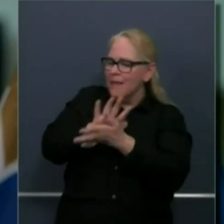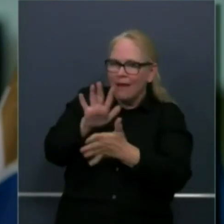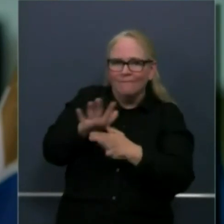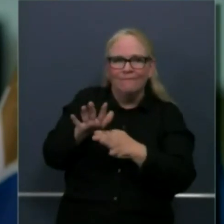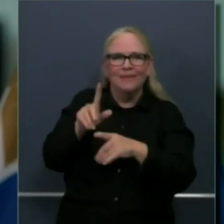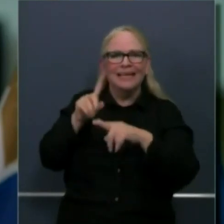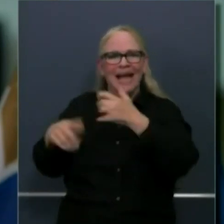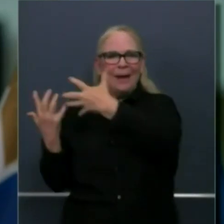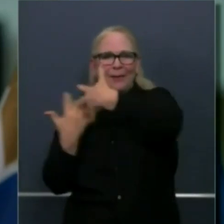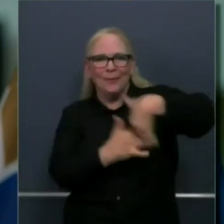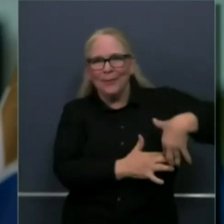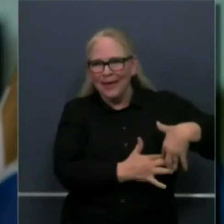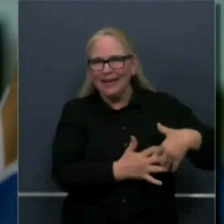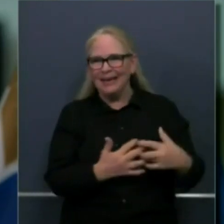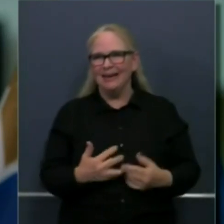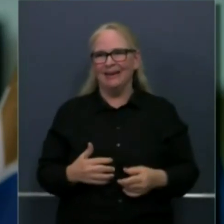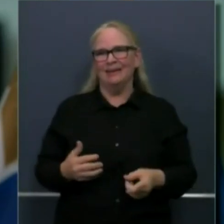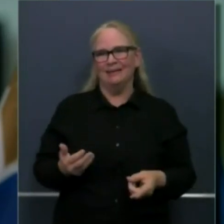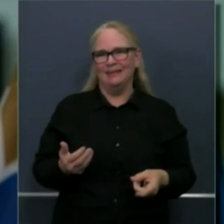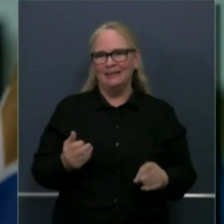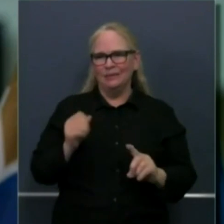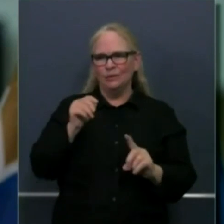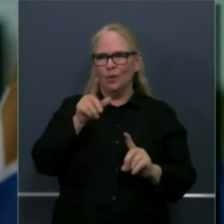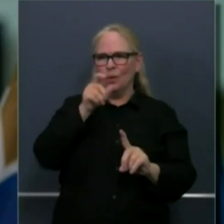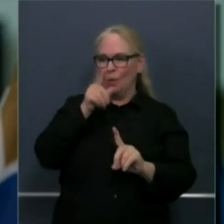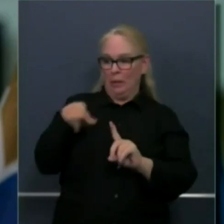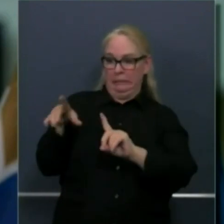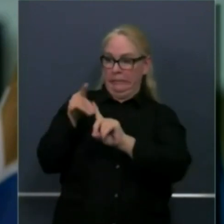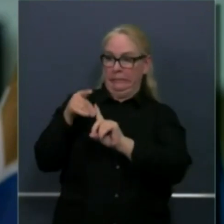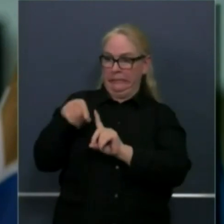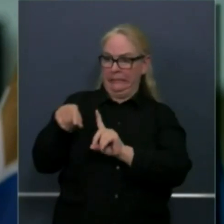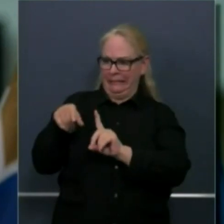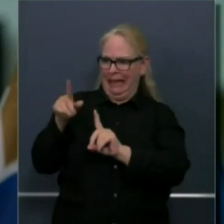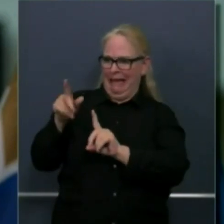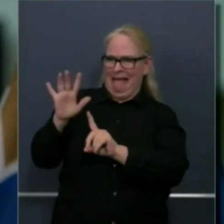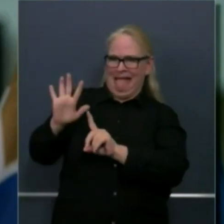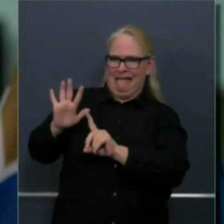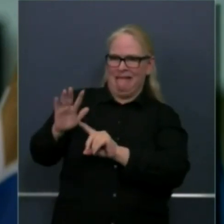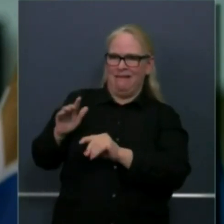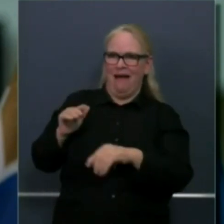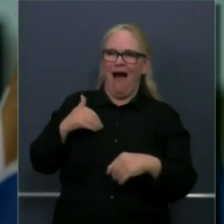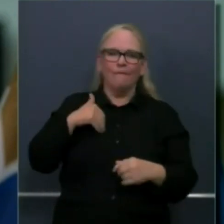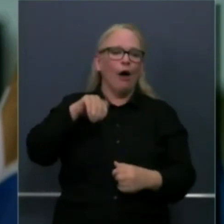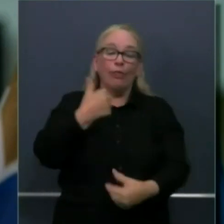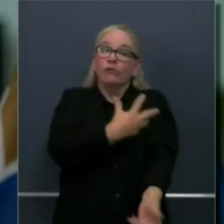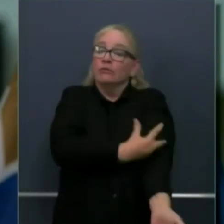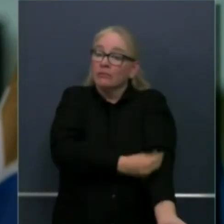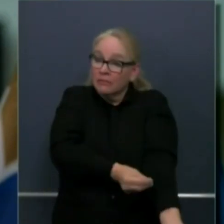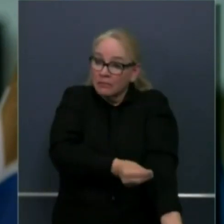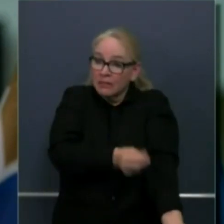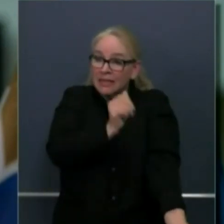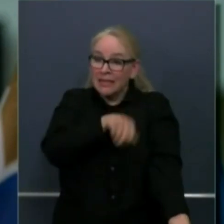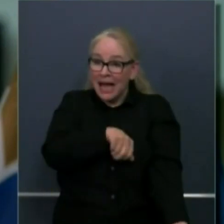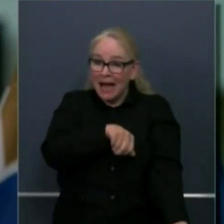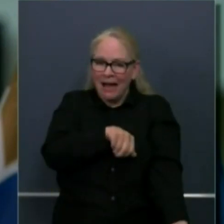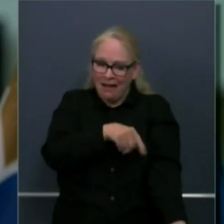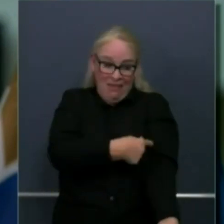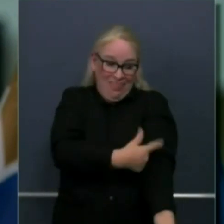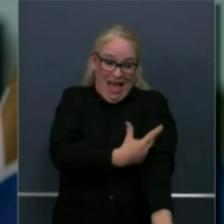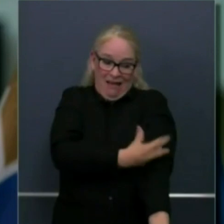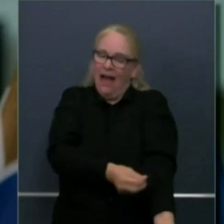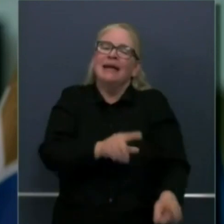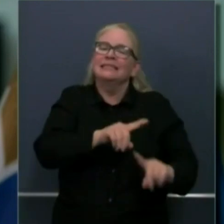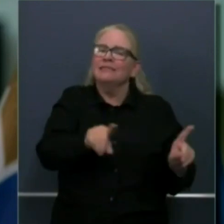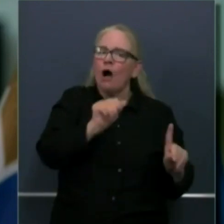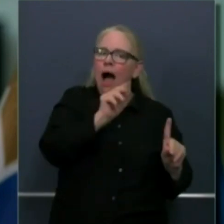that's a separate discussion that's a separate frame and we can talk more about that these are the PCR tests primarily